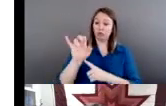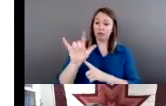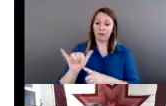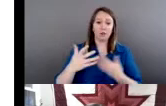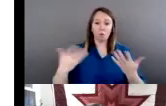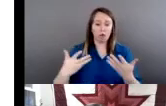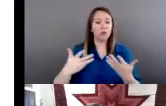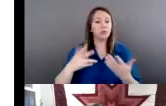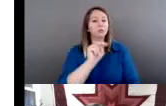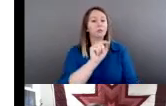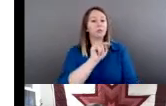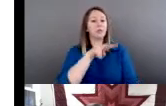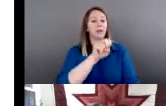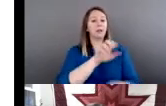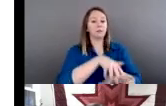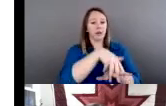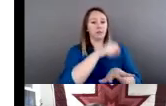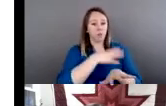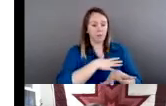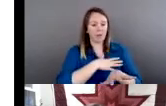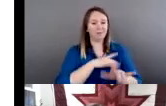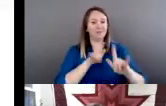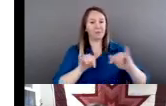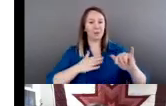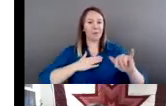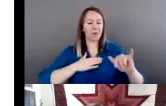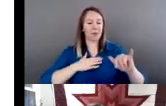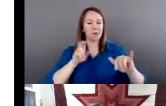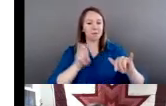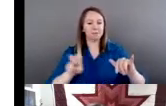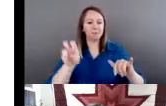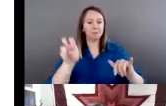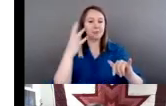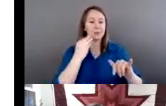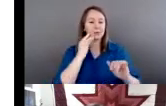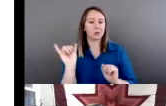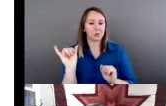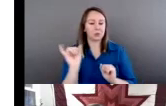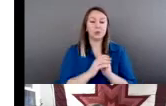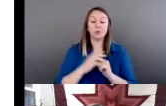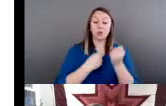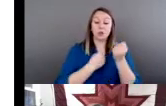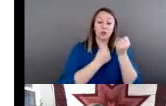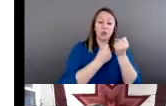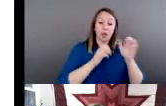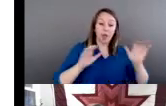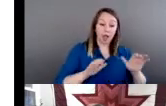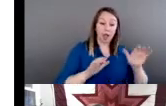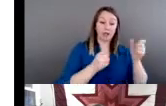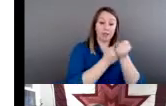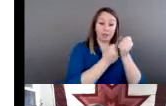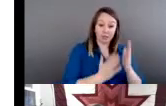also sort of my journey as well as going from an activist to an attorney and back to an activist.